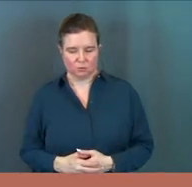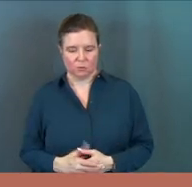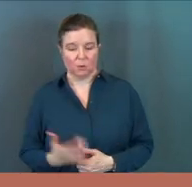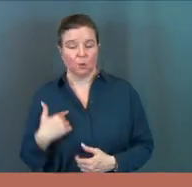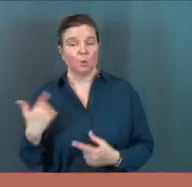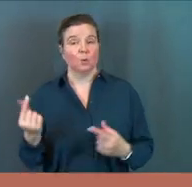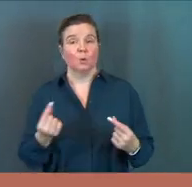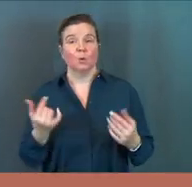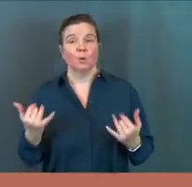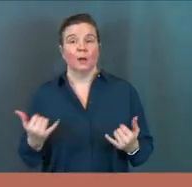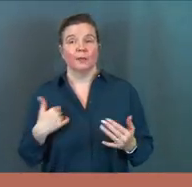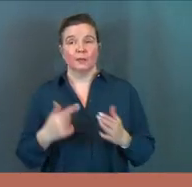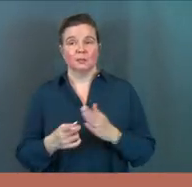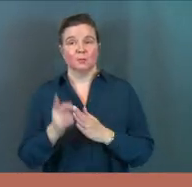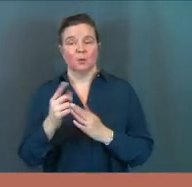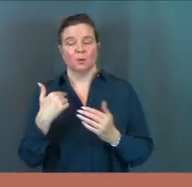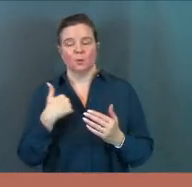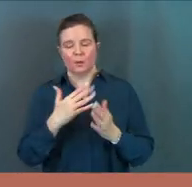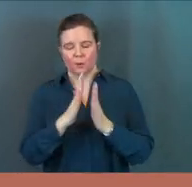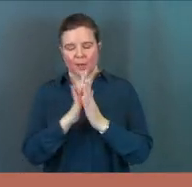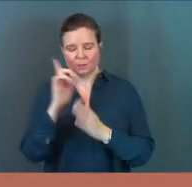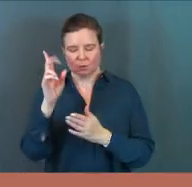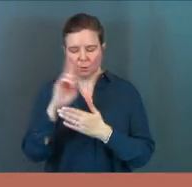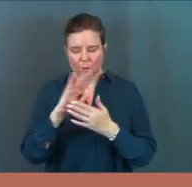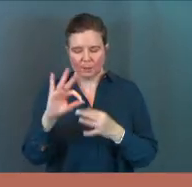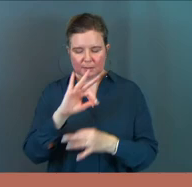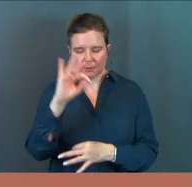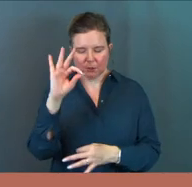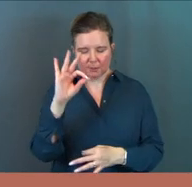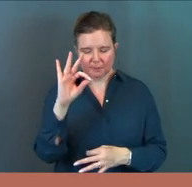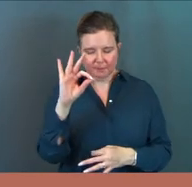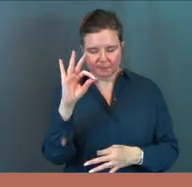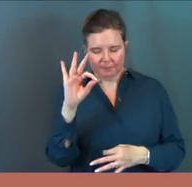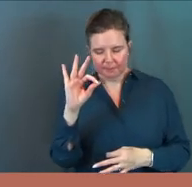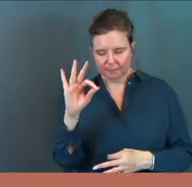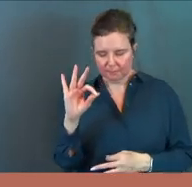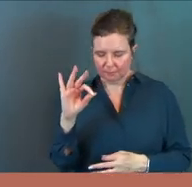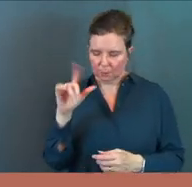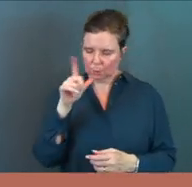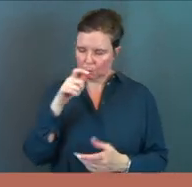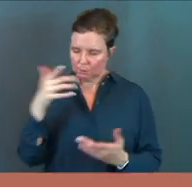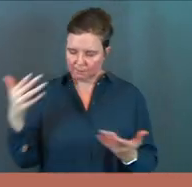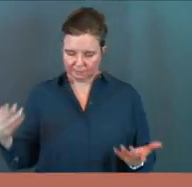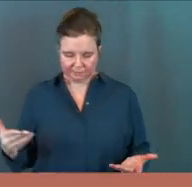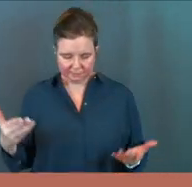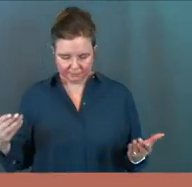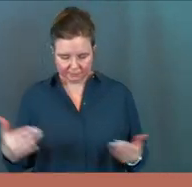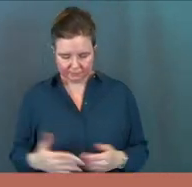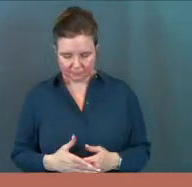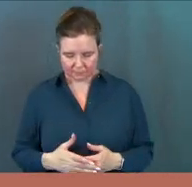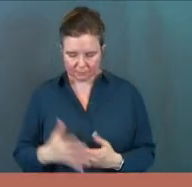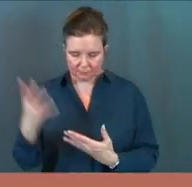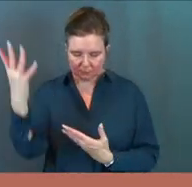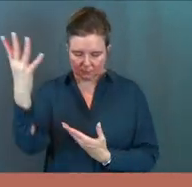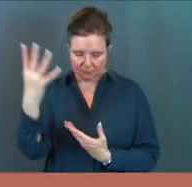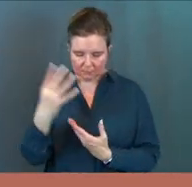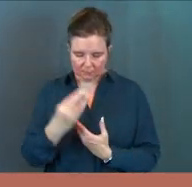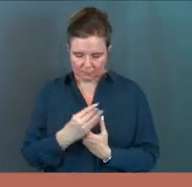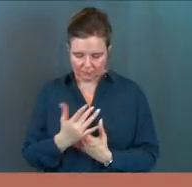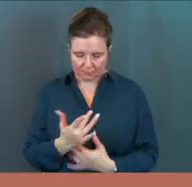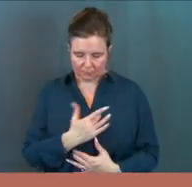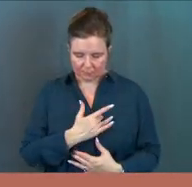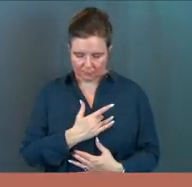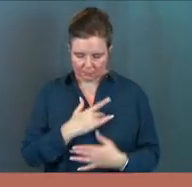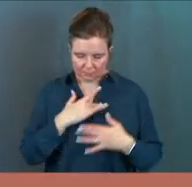So what we're going to do right now in this moment is we're going to ask you, Holy Spirit, ever present, would you come and speak to our